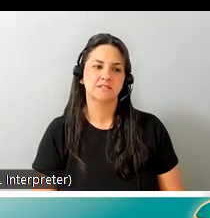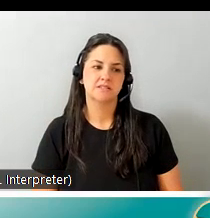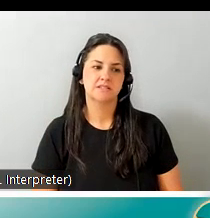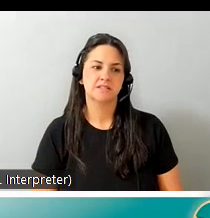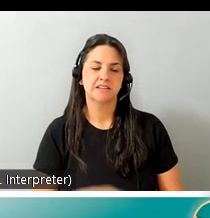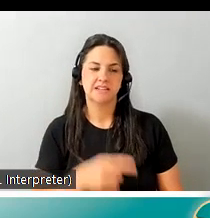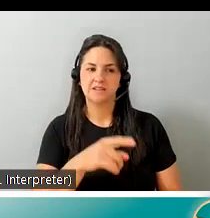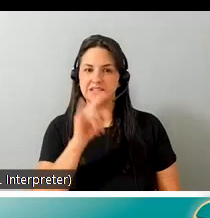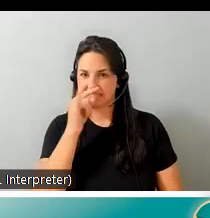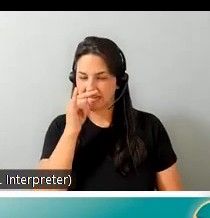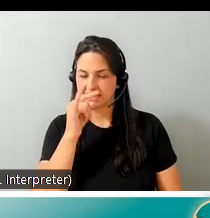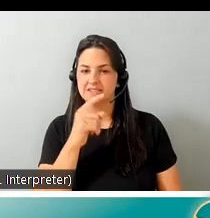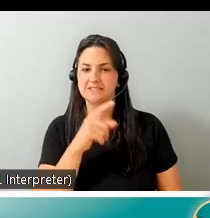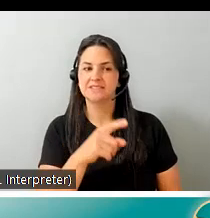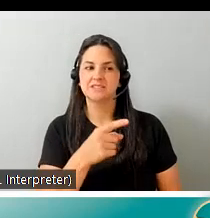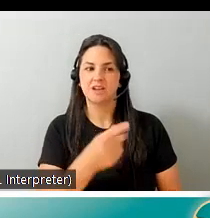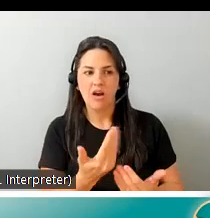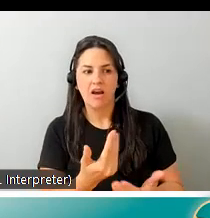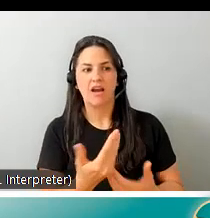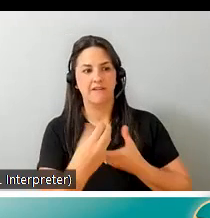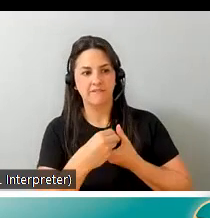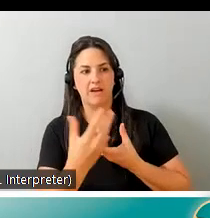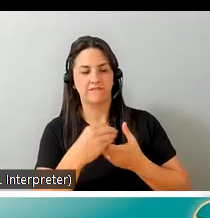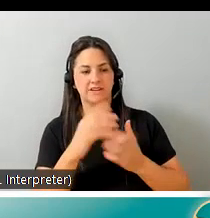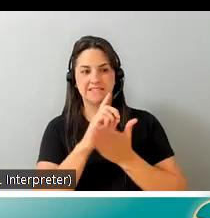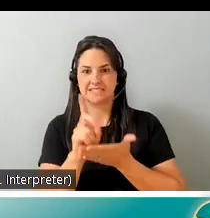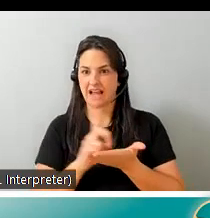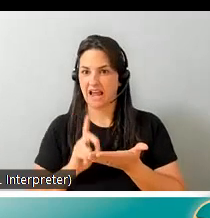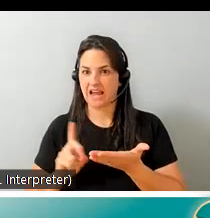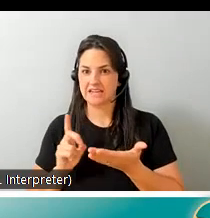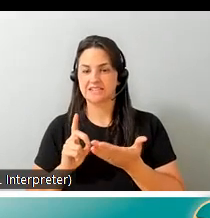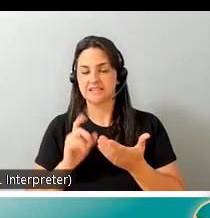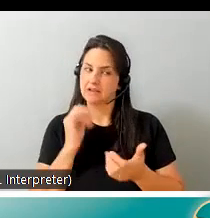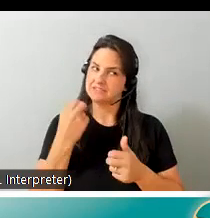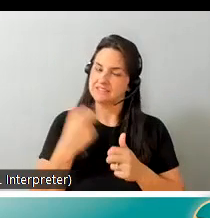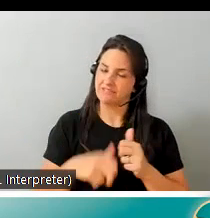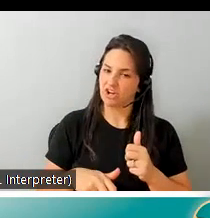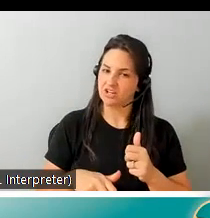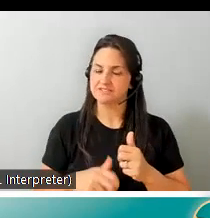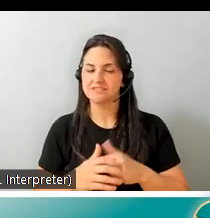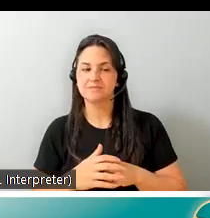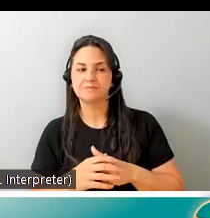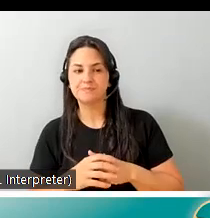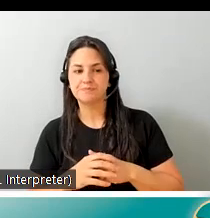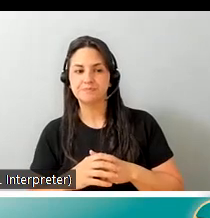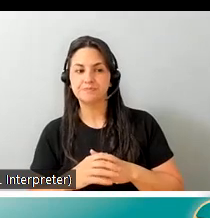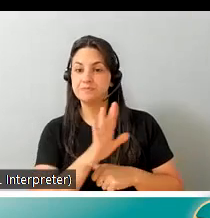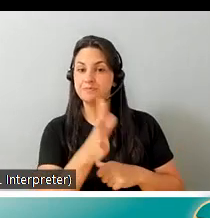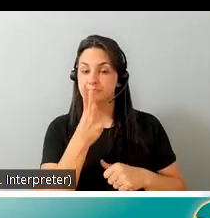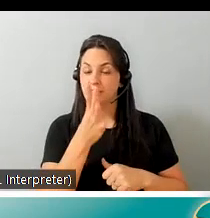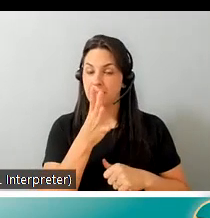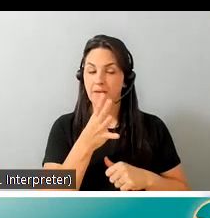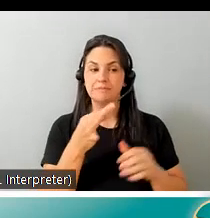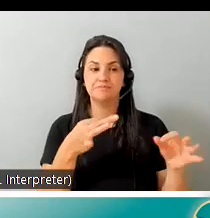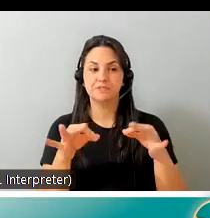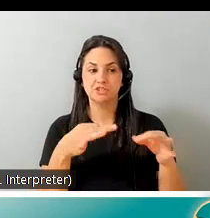so as a kid kind of involving him in the design process was was a little more difficult uh his mom was describing